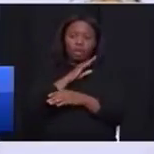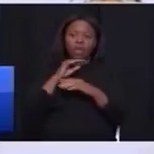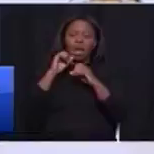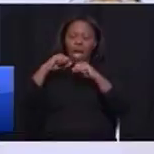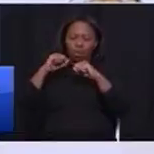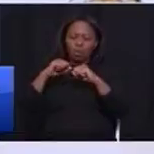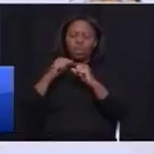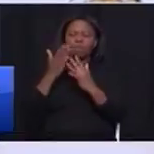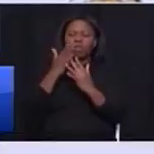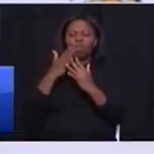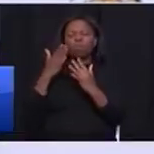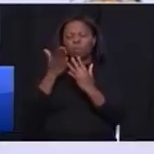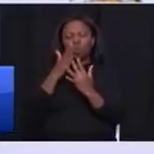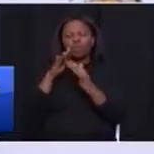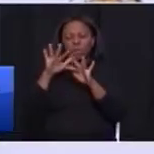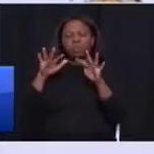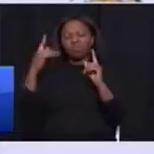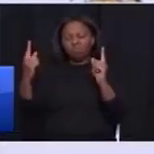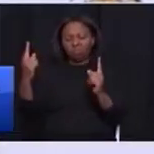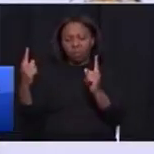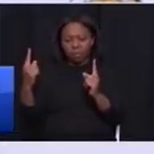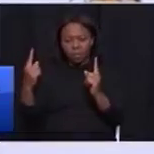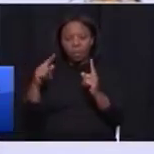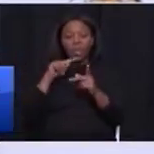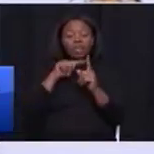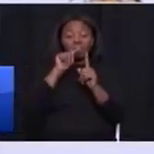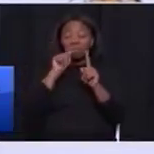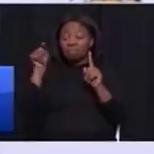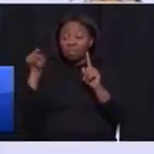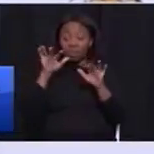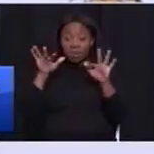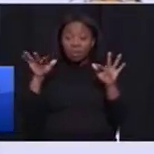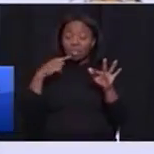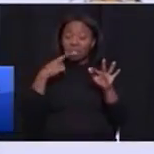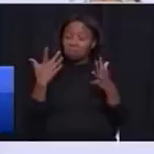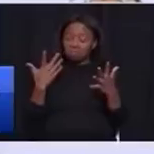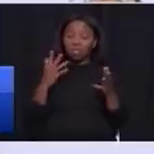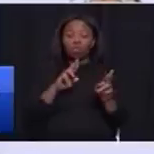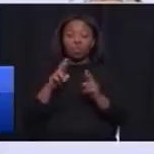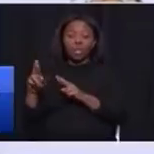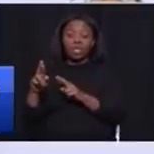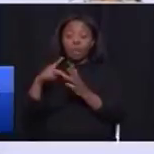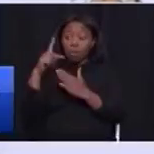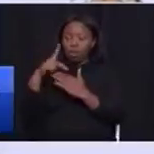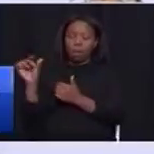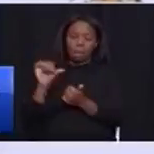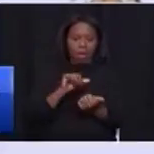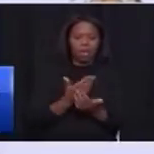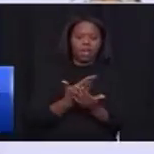different role players. And these role players are saying to me they are ready to bring back these projects